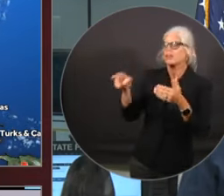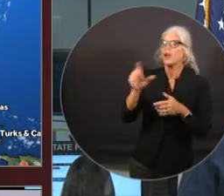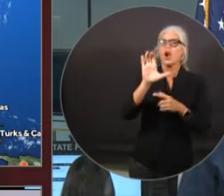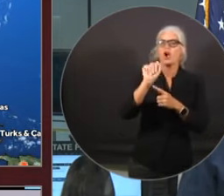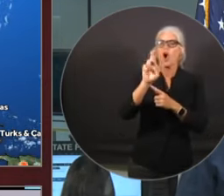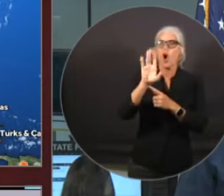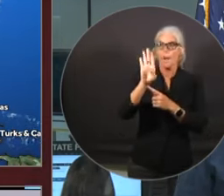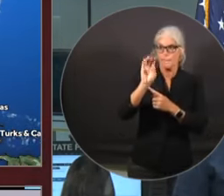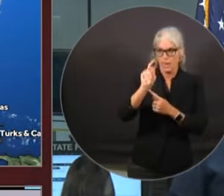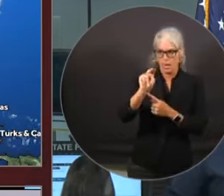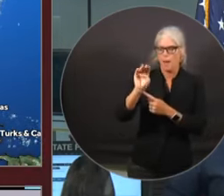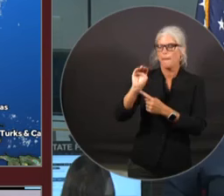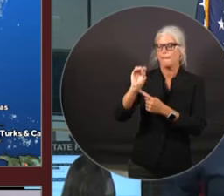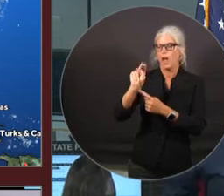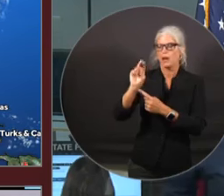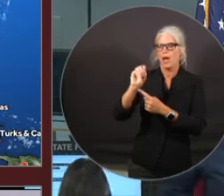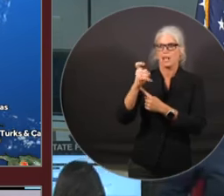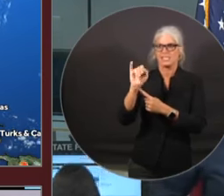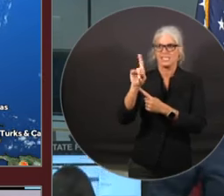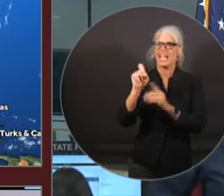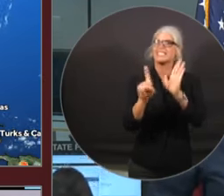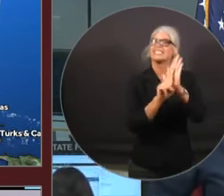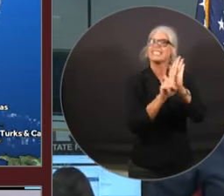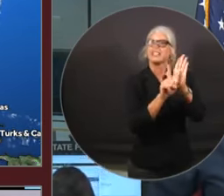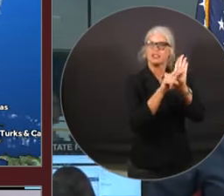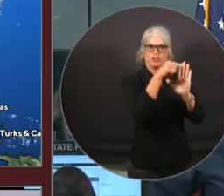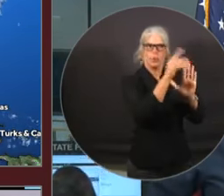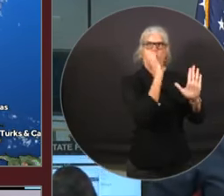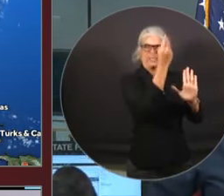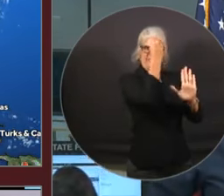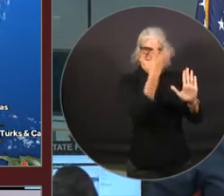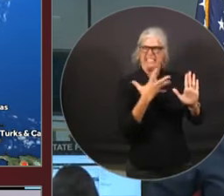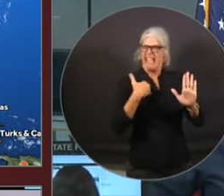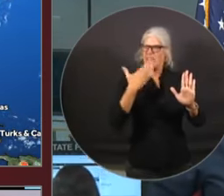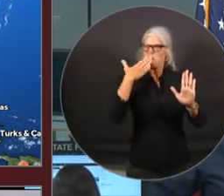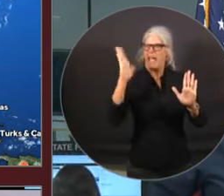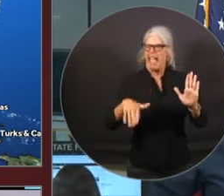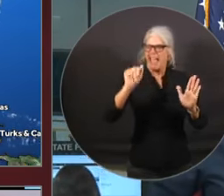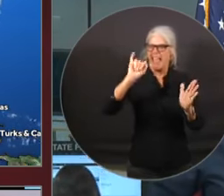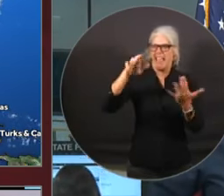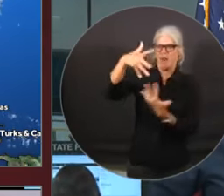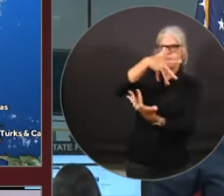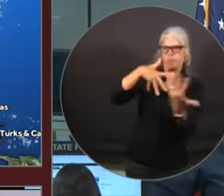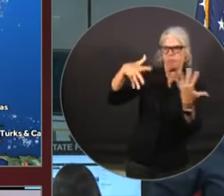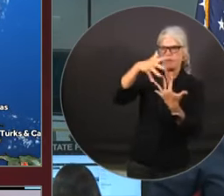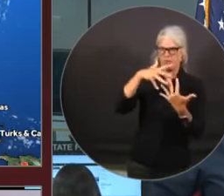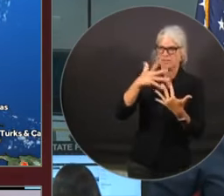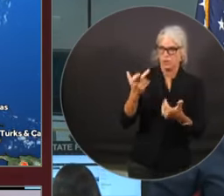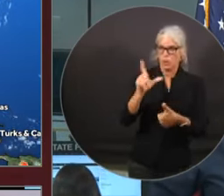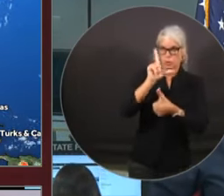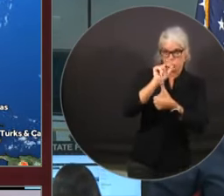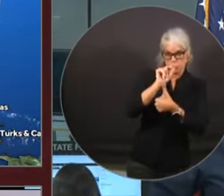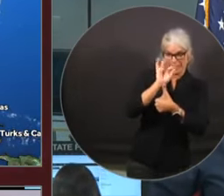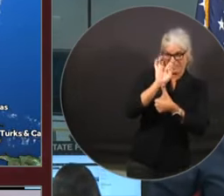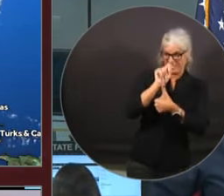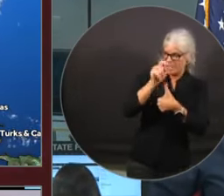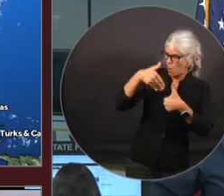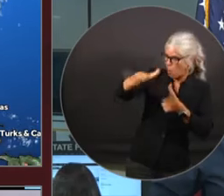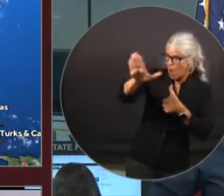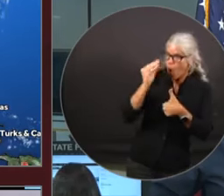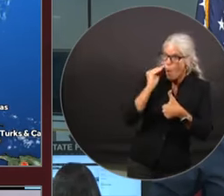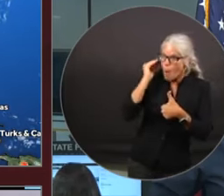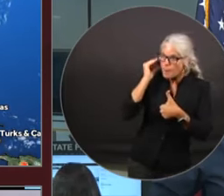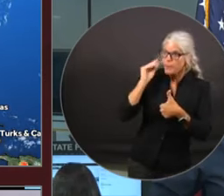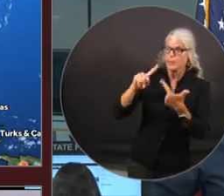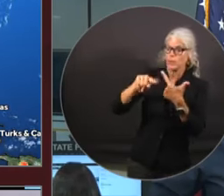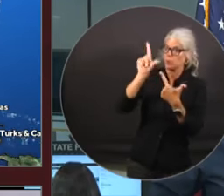to generators. Be sure that you follow the agency on X and Instagram at FLSC RT and on